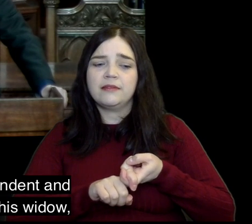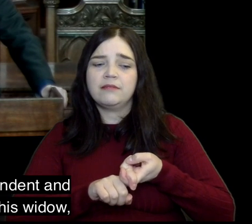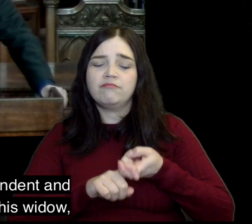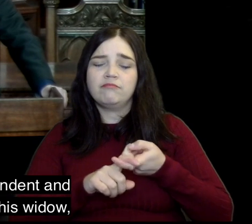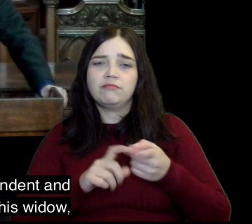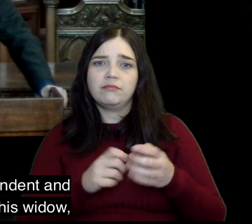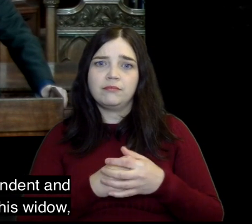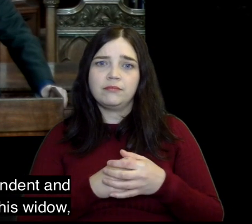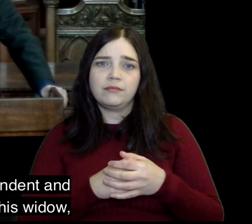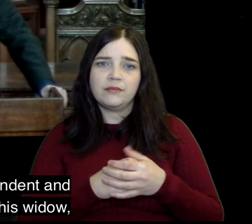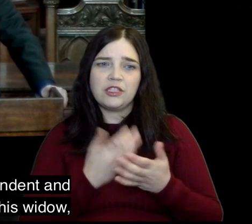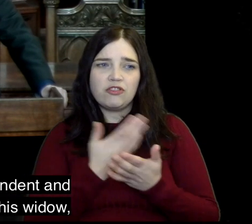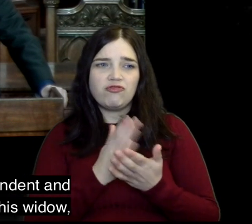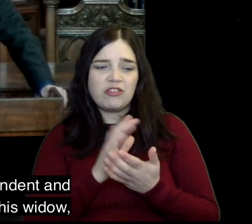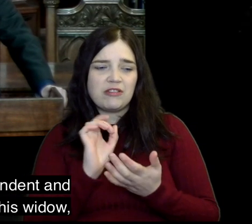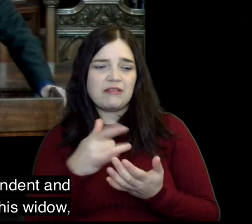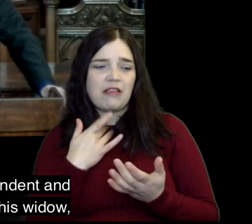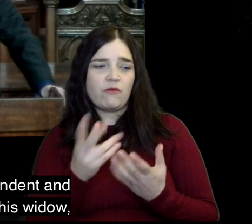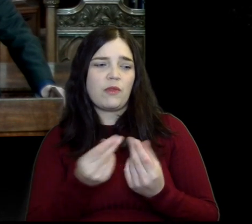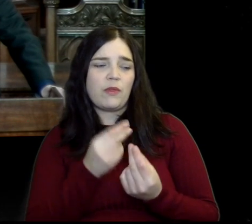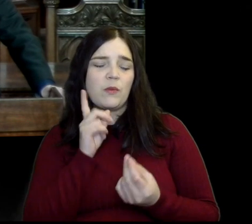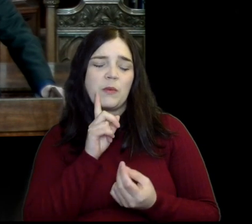as he became dependent and